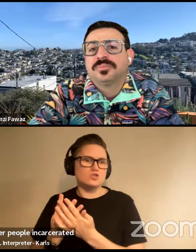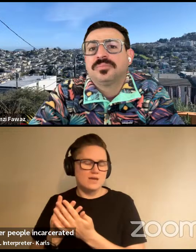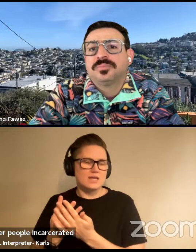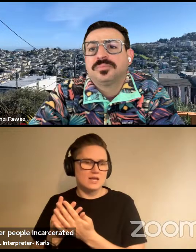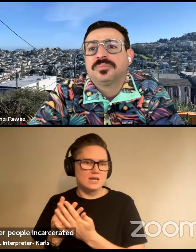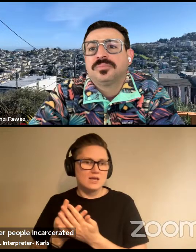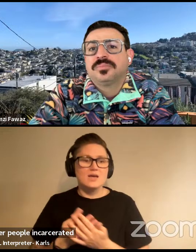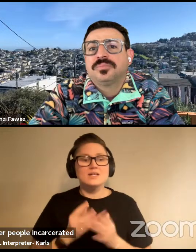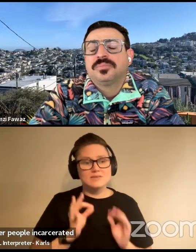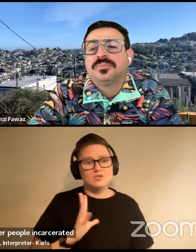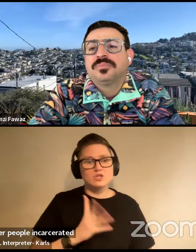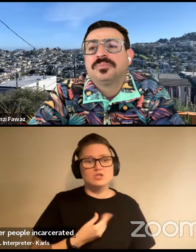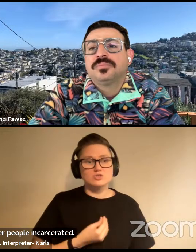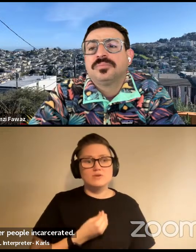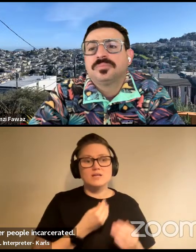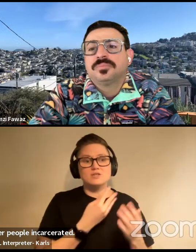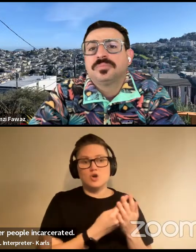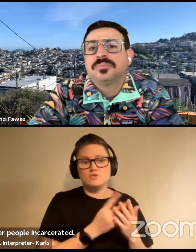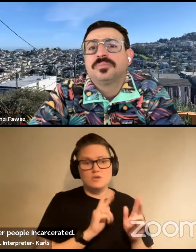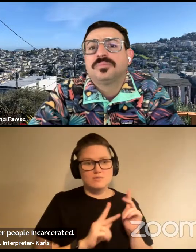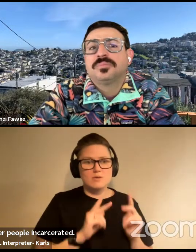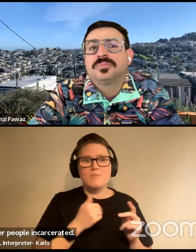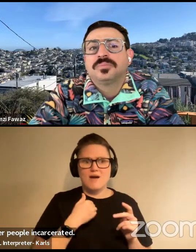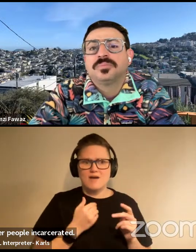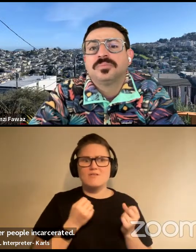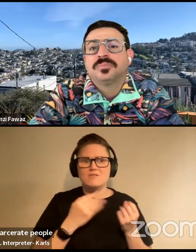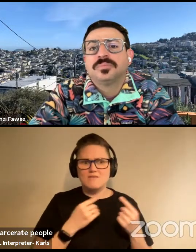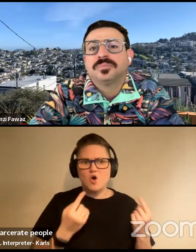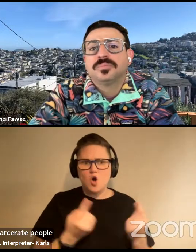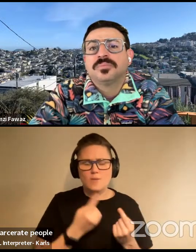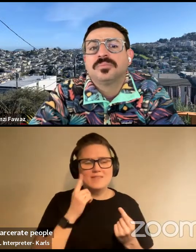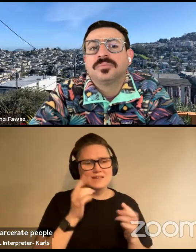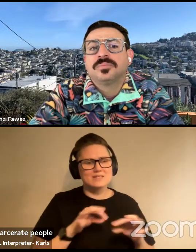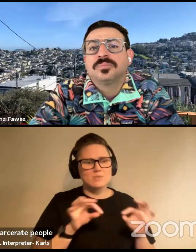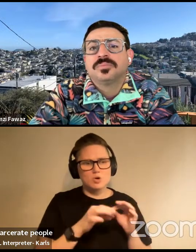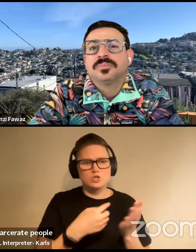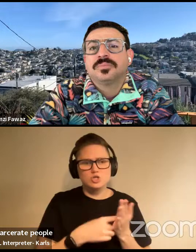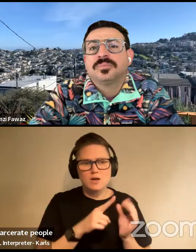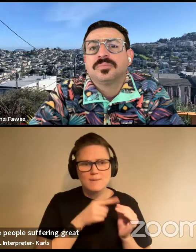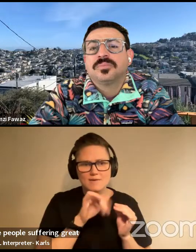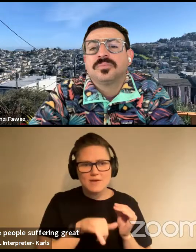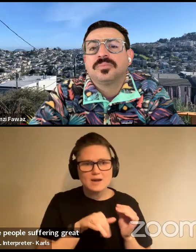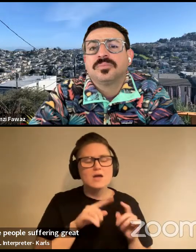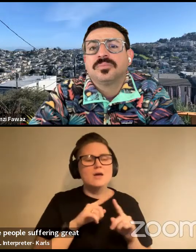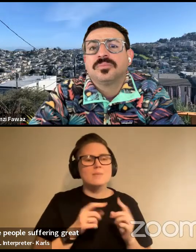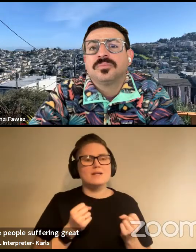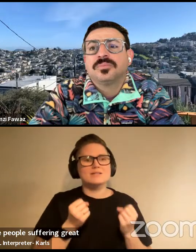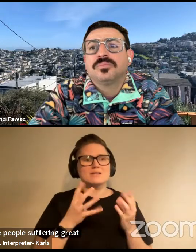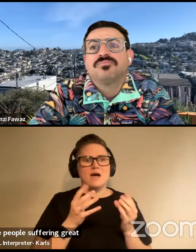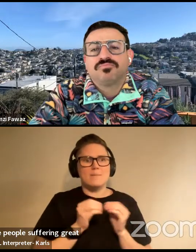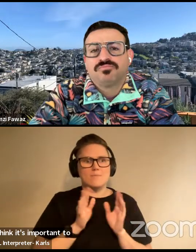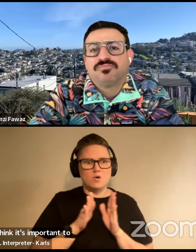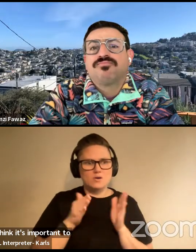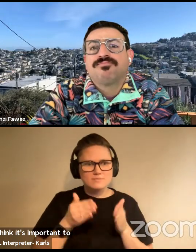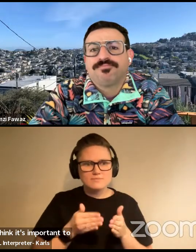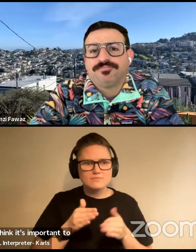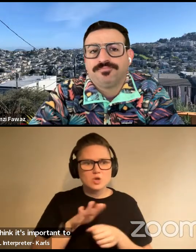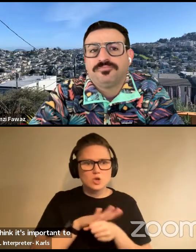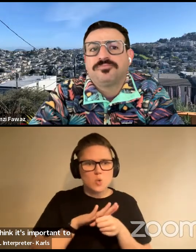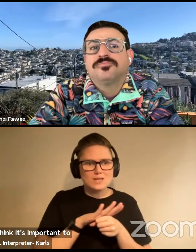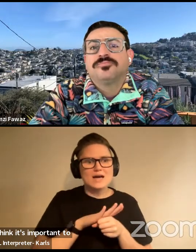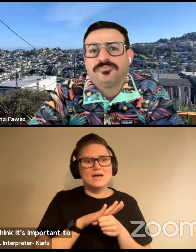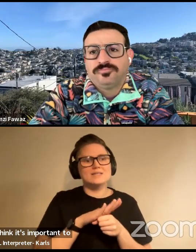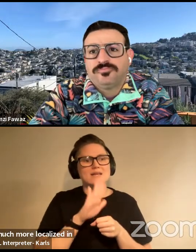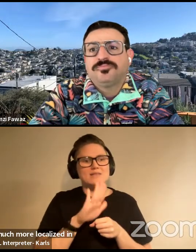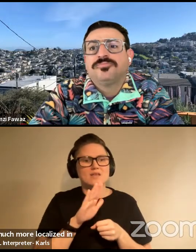incarcerated people suffer great harms. And I talk about that. I think it's important to talk about that, but that it's much more localized in terms of their position in racial and